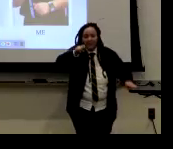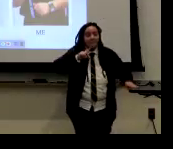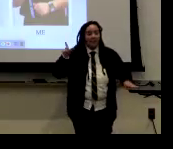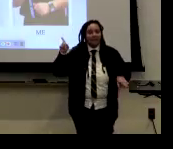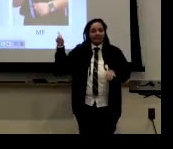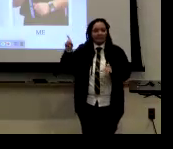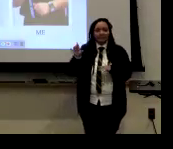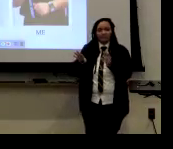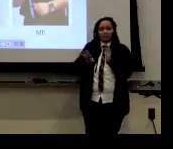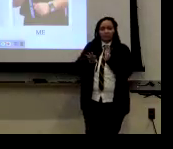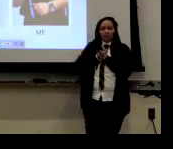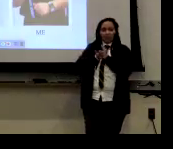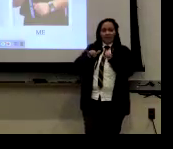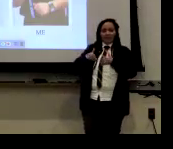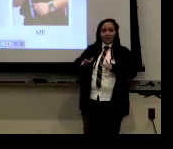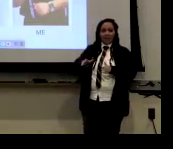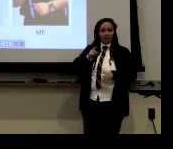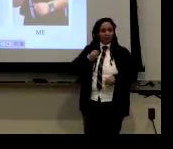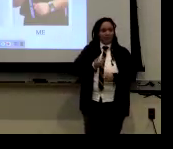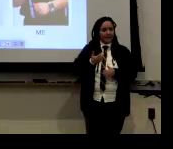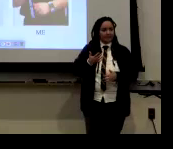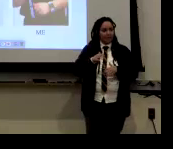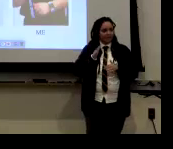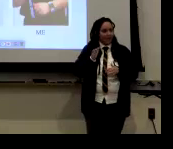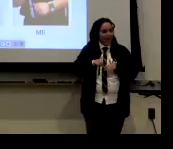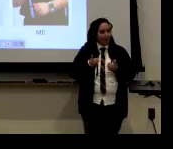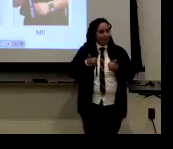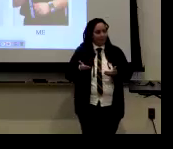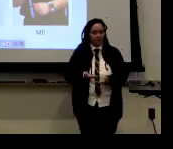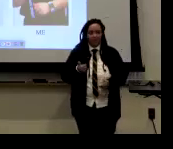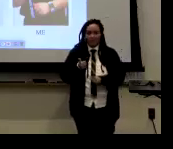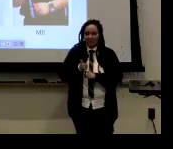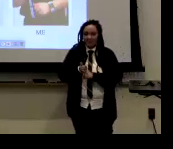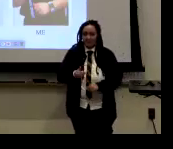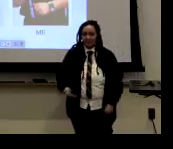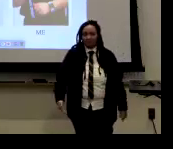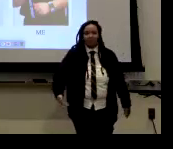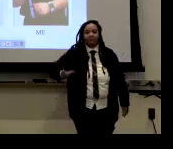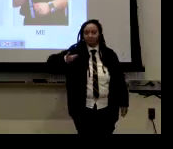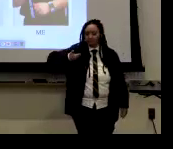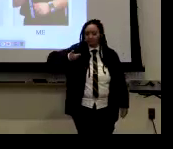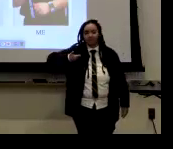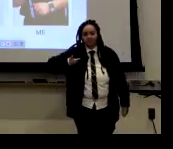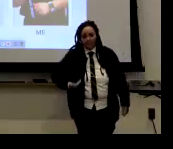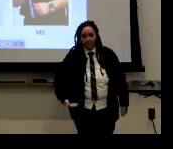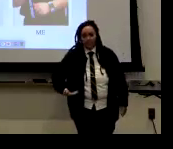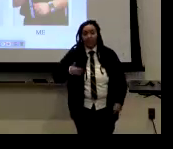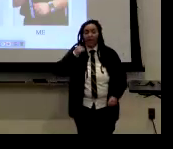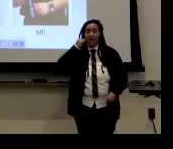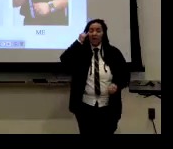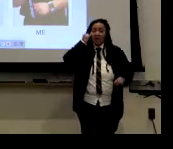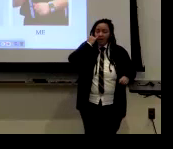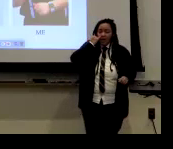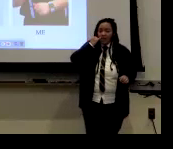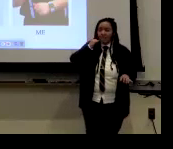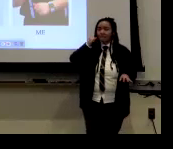They could have signed, yes, name, yes. But they chose that specific way to express how to introduce themselves using